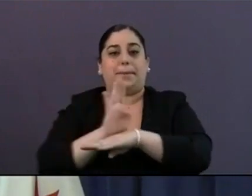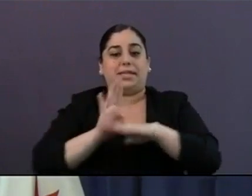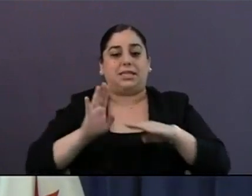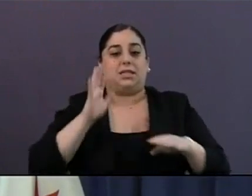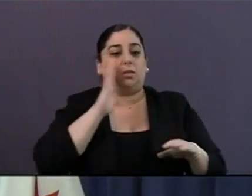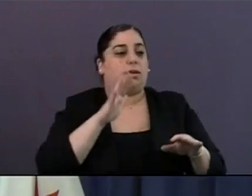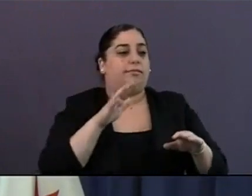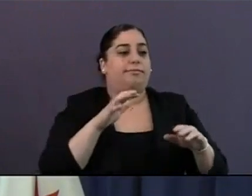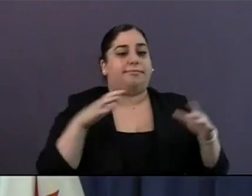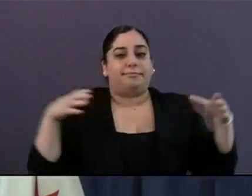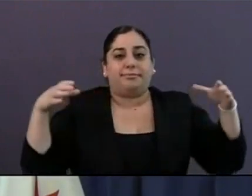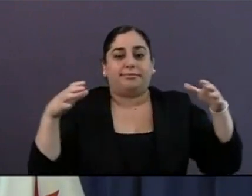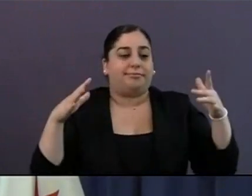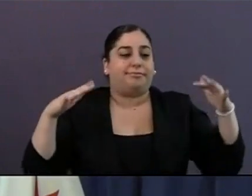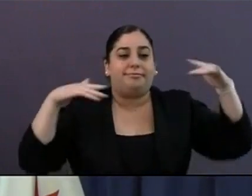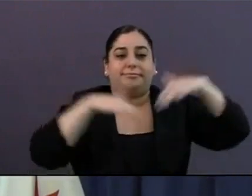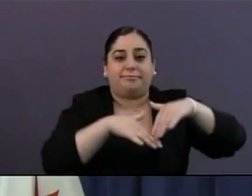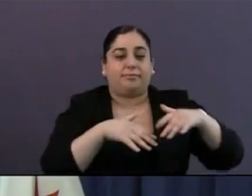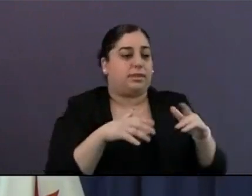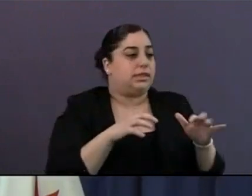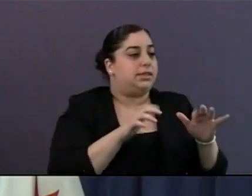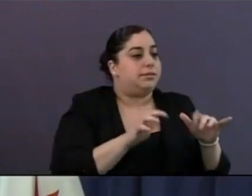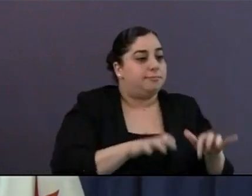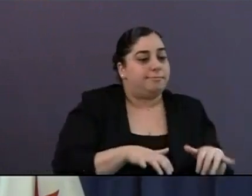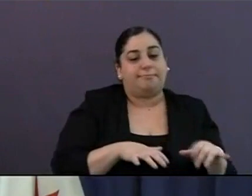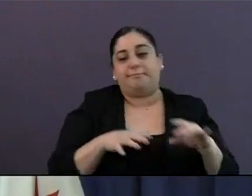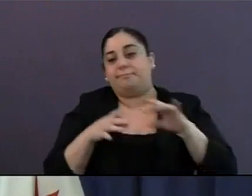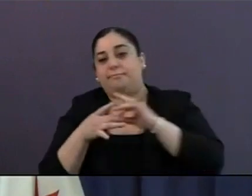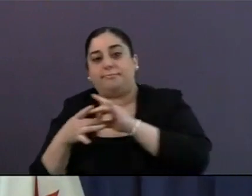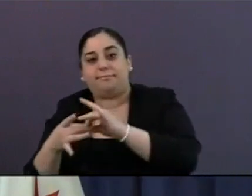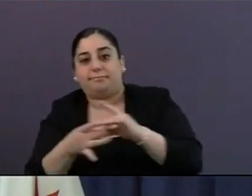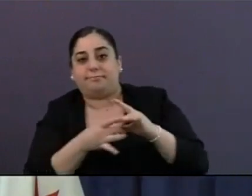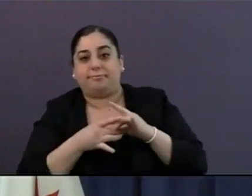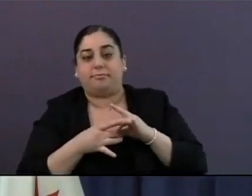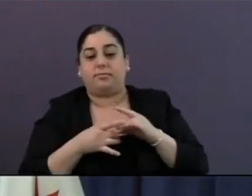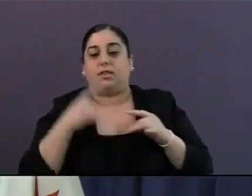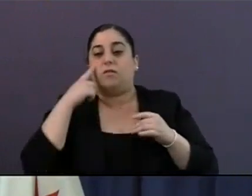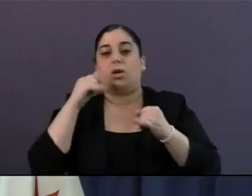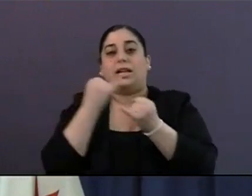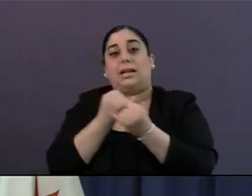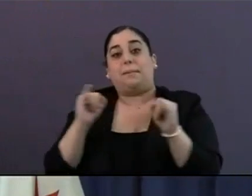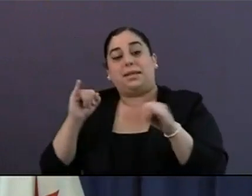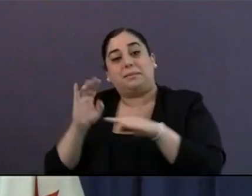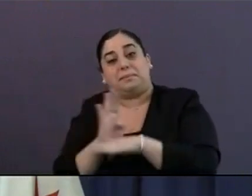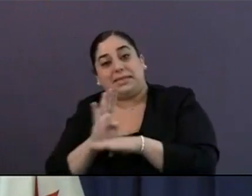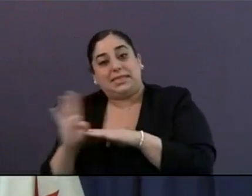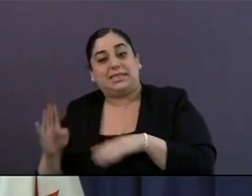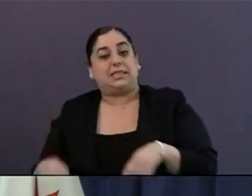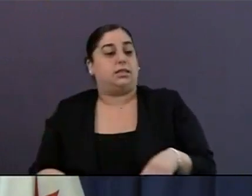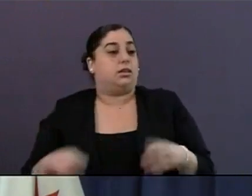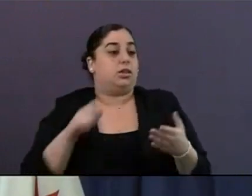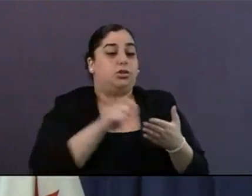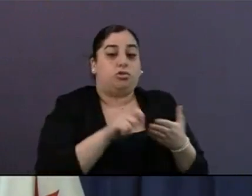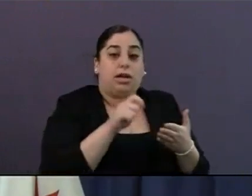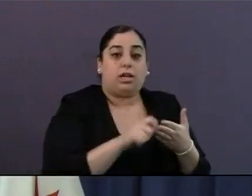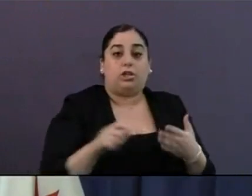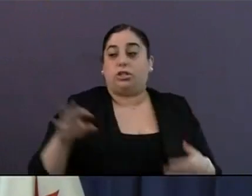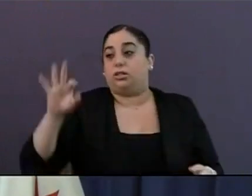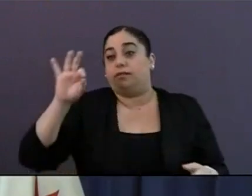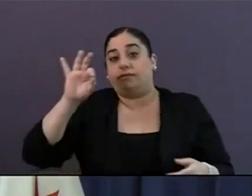They've created a collaborative and a creative environment for entrepreneurs, writers, freelancers and startups.